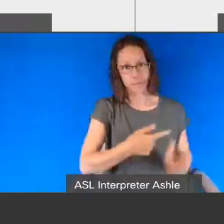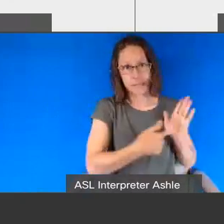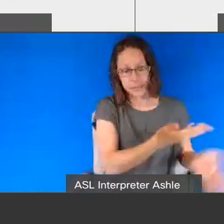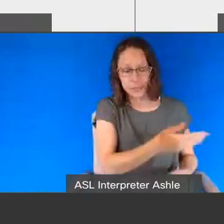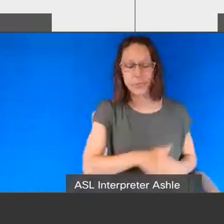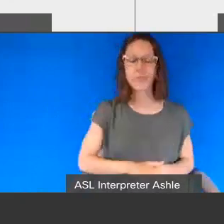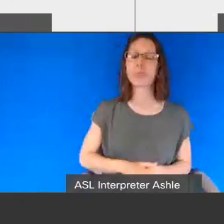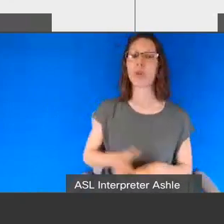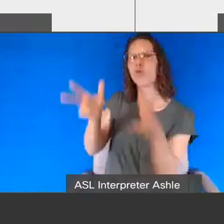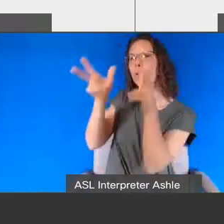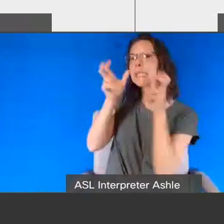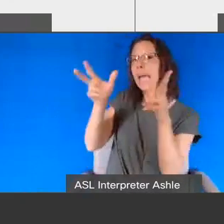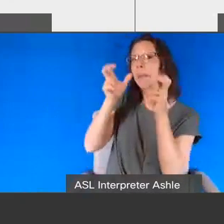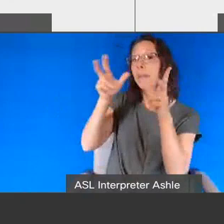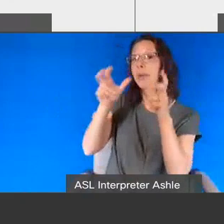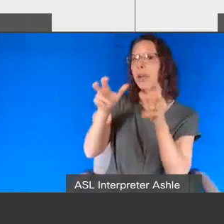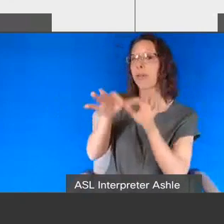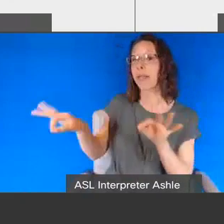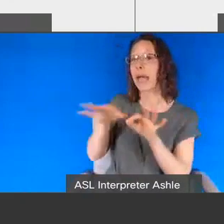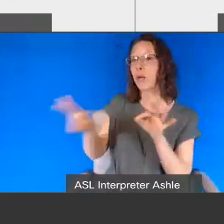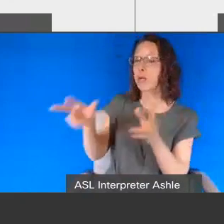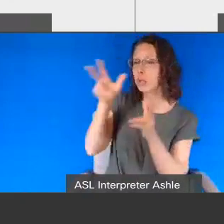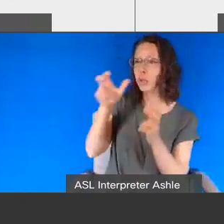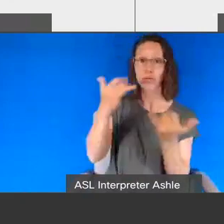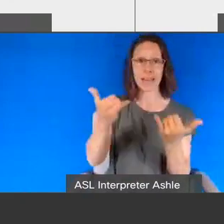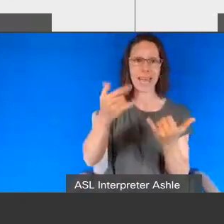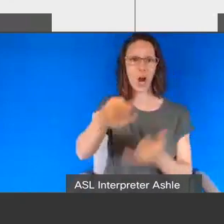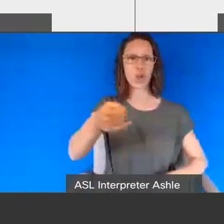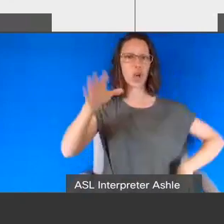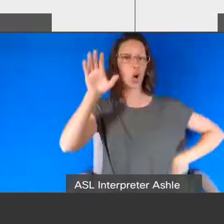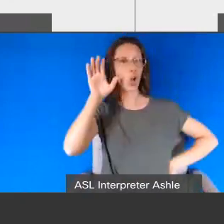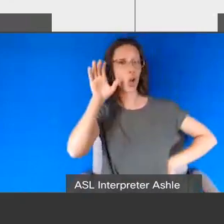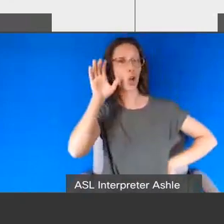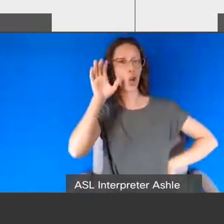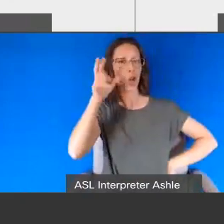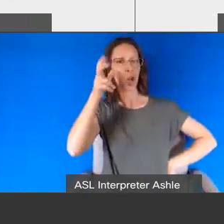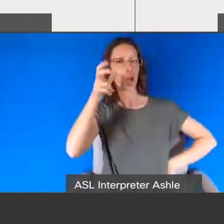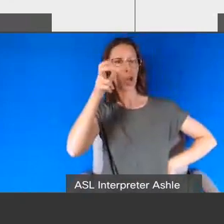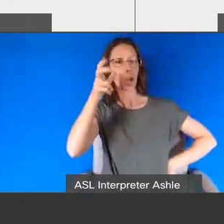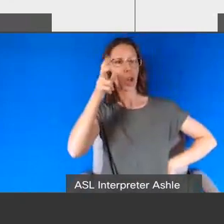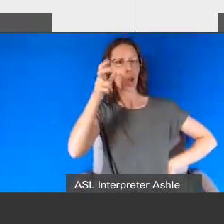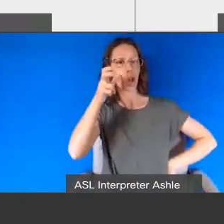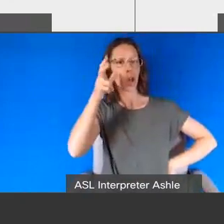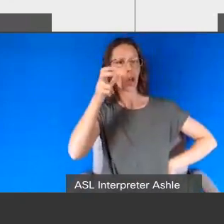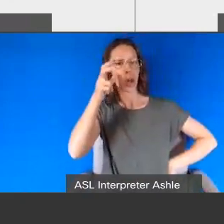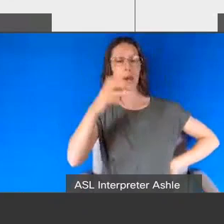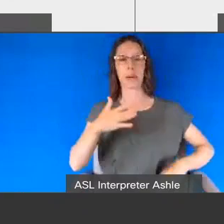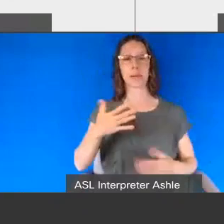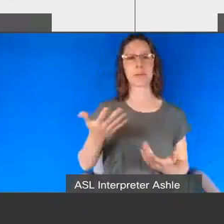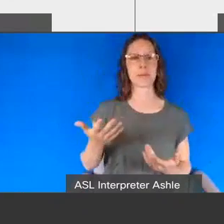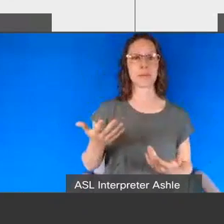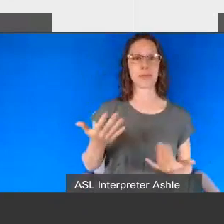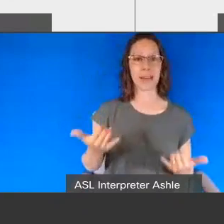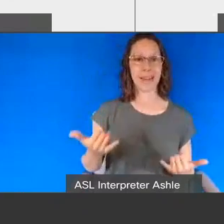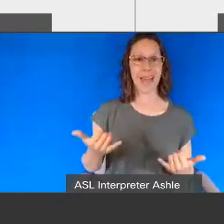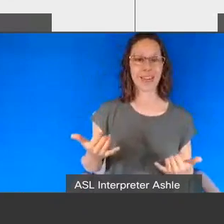also be affected what you're doing now is receptive you're receiving my expressive language many people on